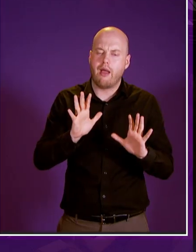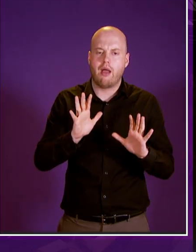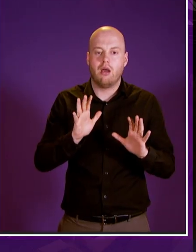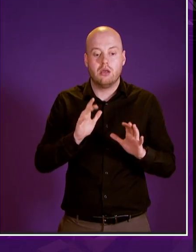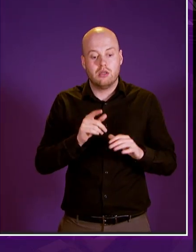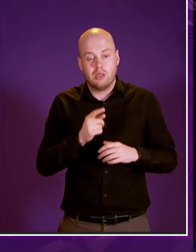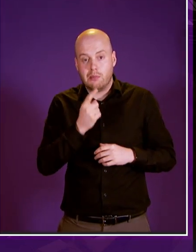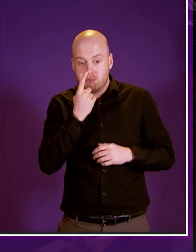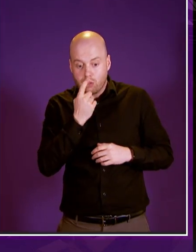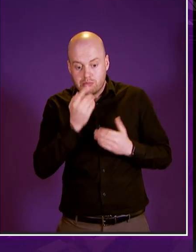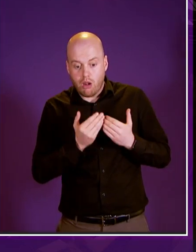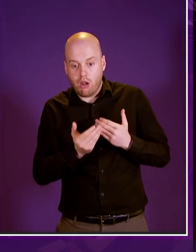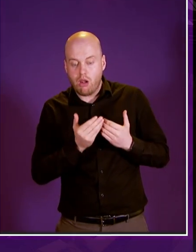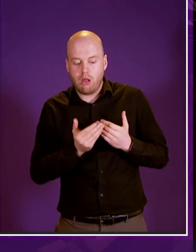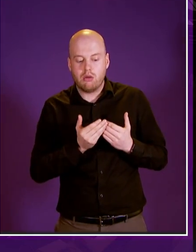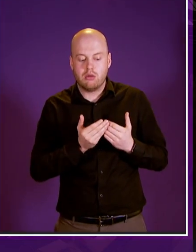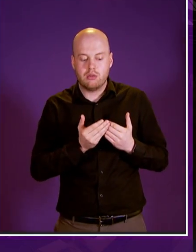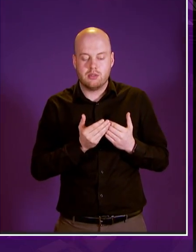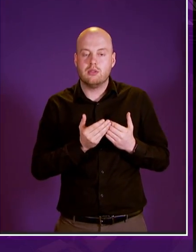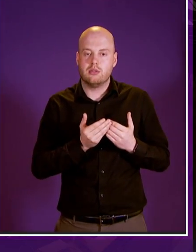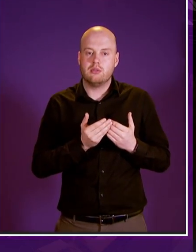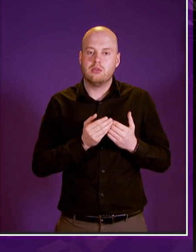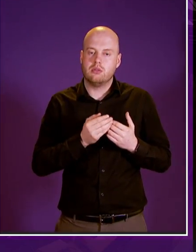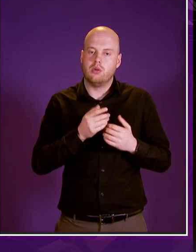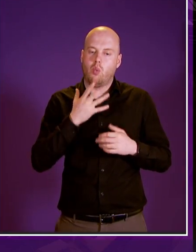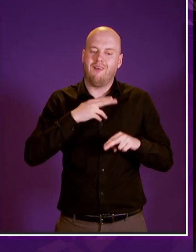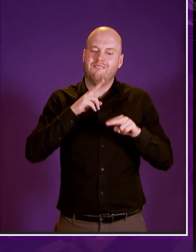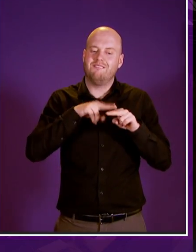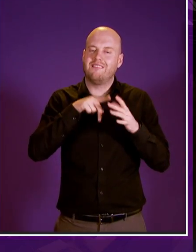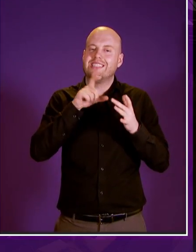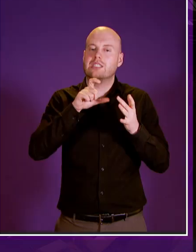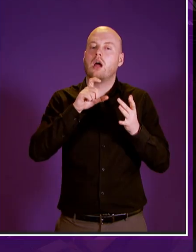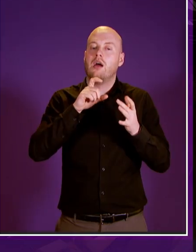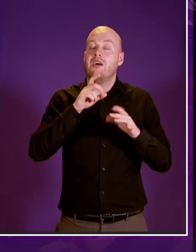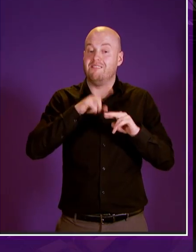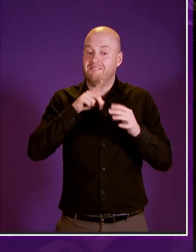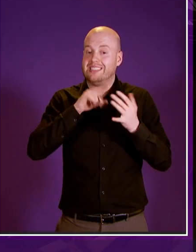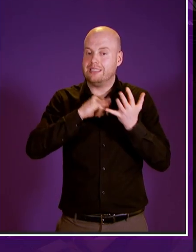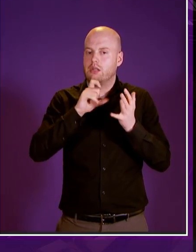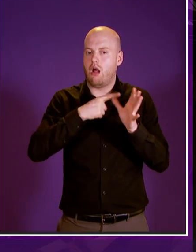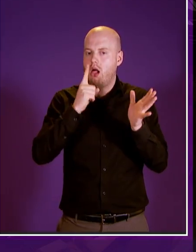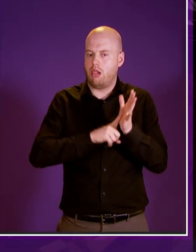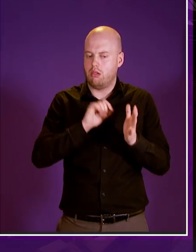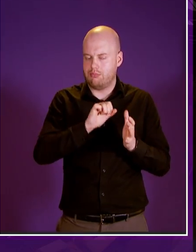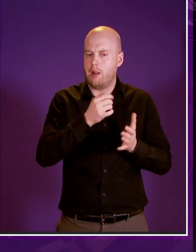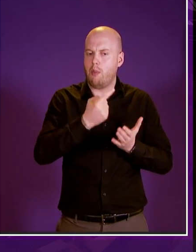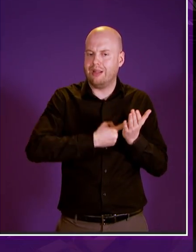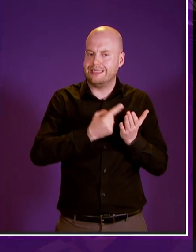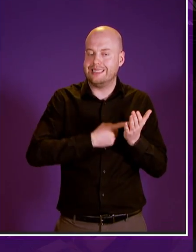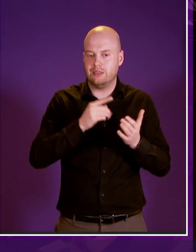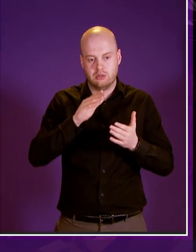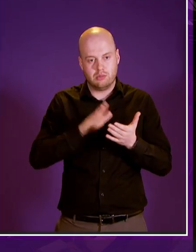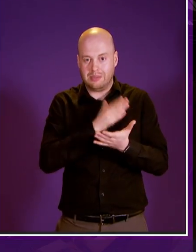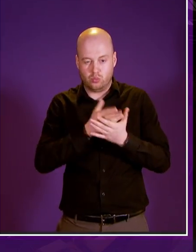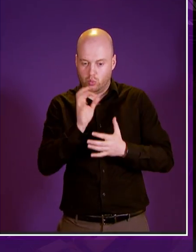the proposed fiscal responsible sorry fiscal policies of the director general scottish exchequer to ensure that costs do not